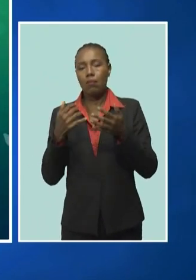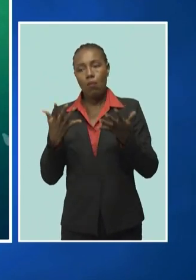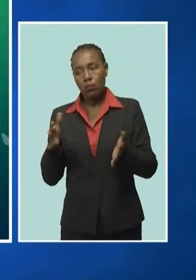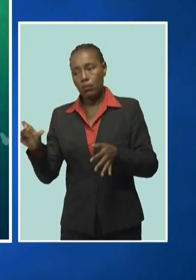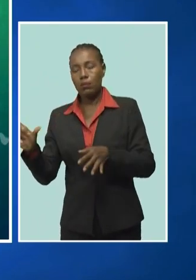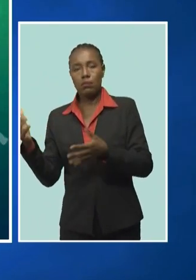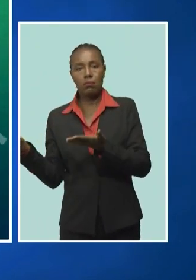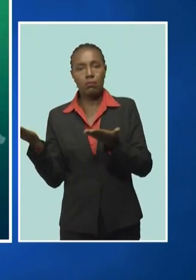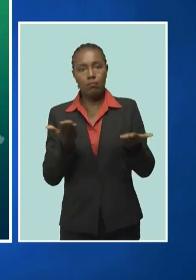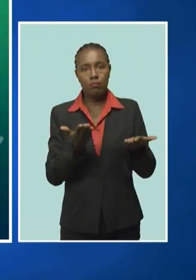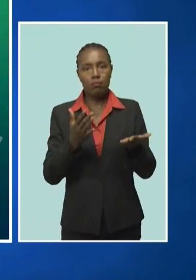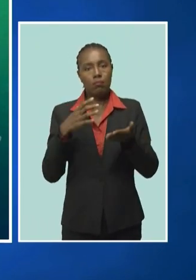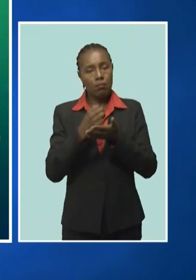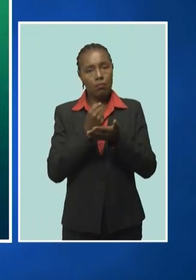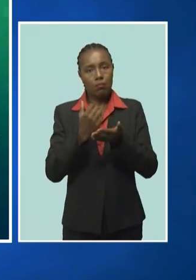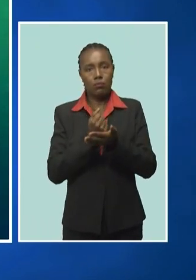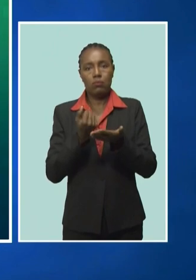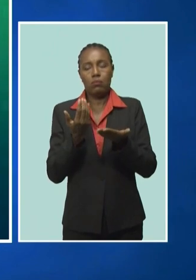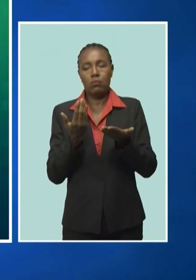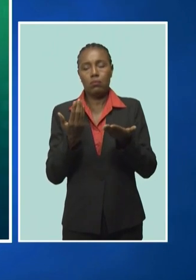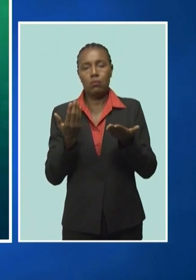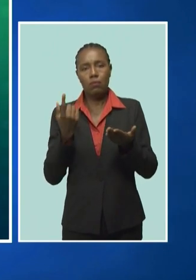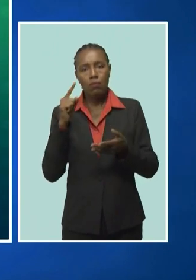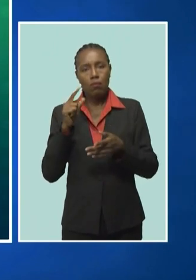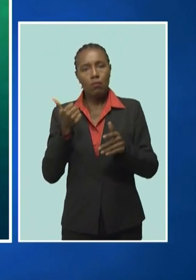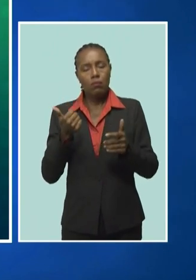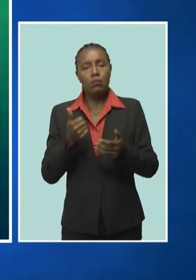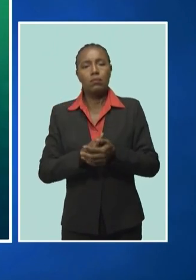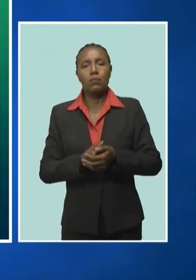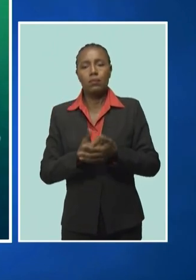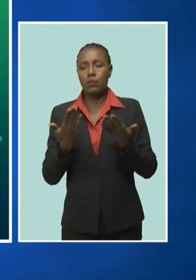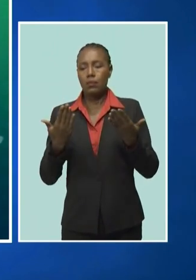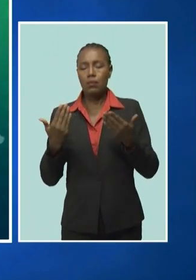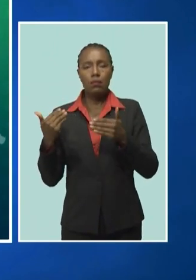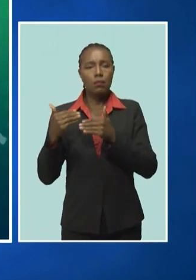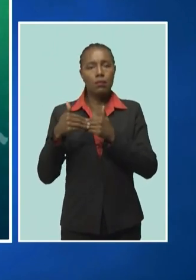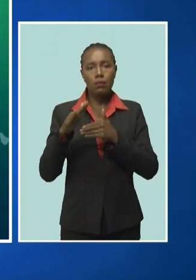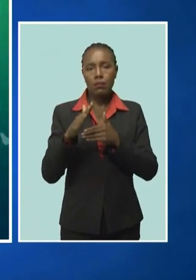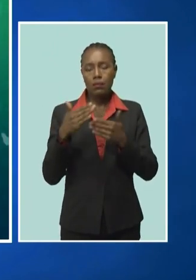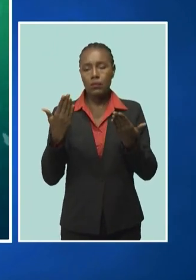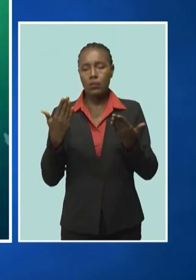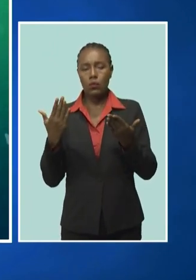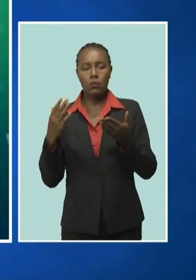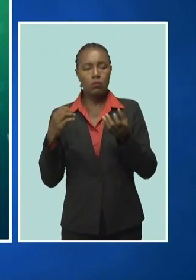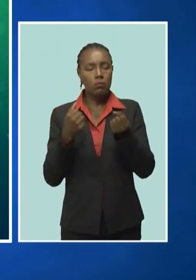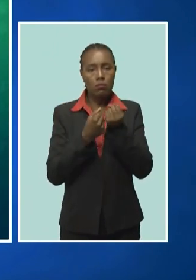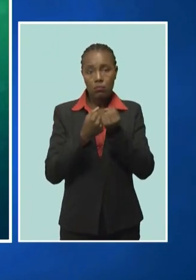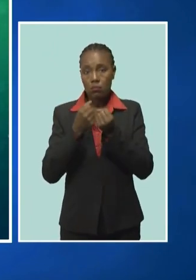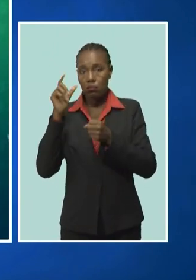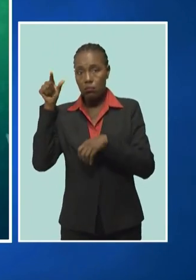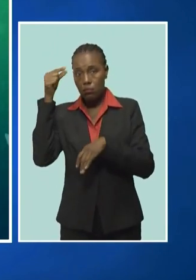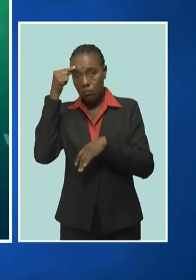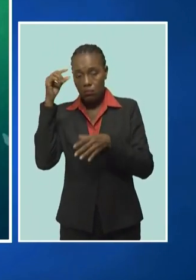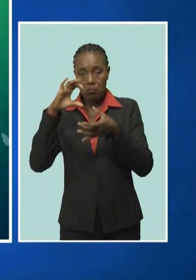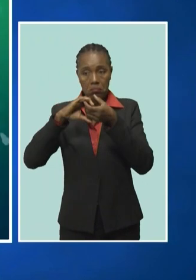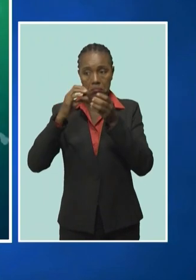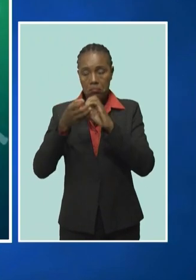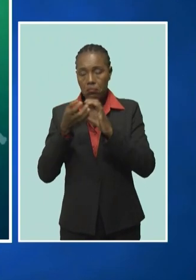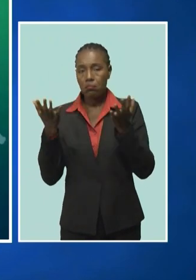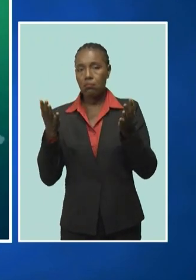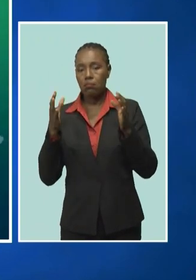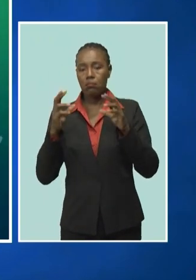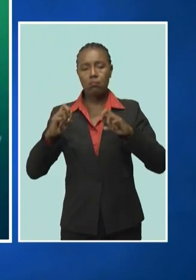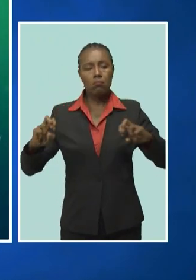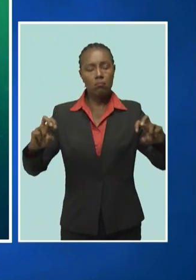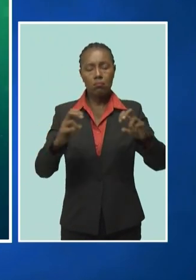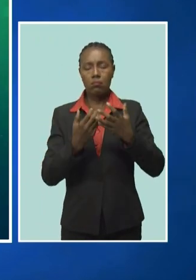to the table and in its own doing essentially in collaboration with the government sit down and understand how